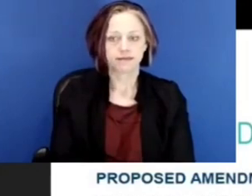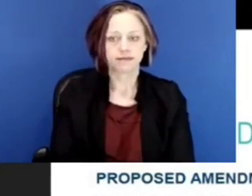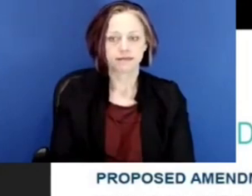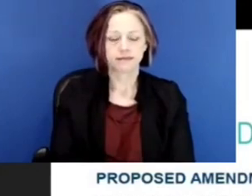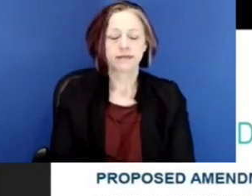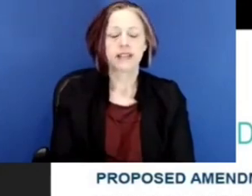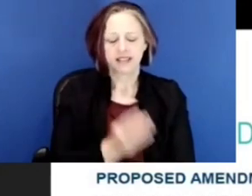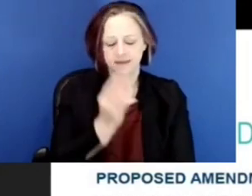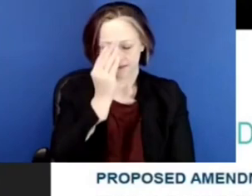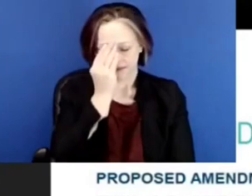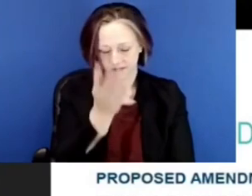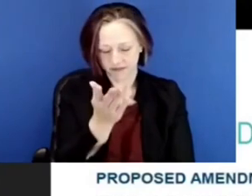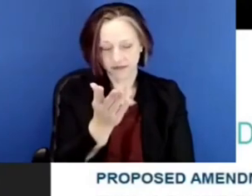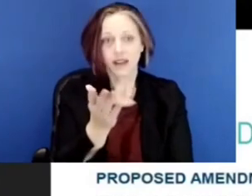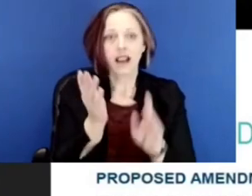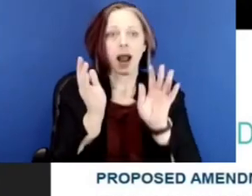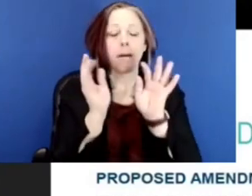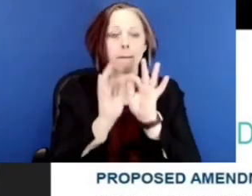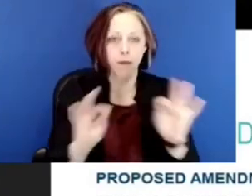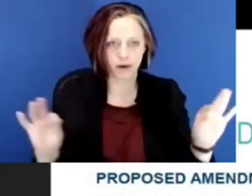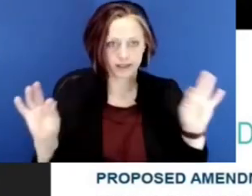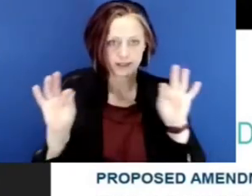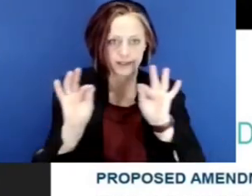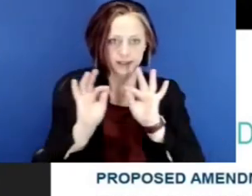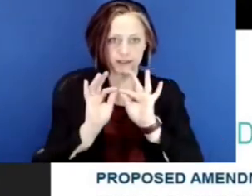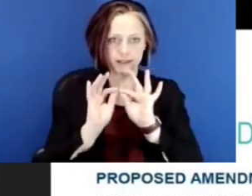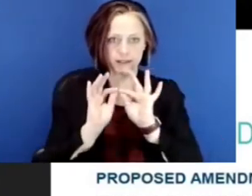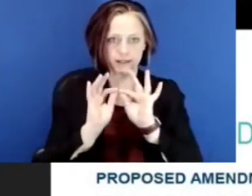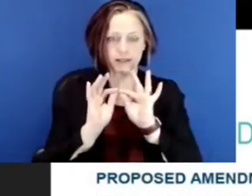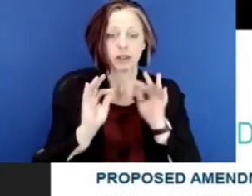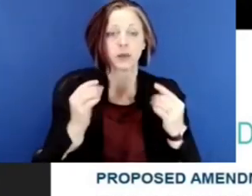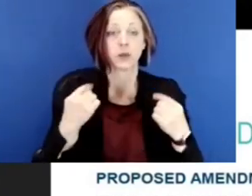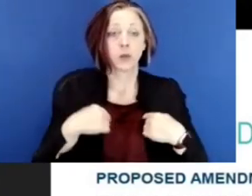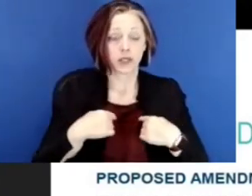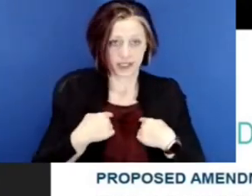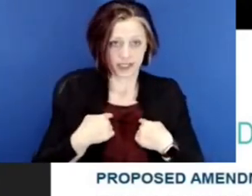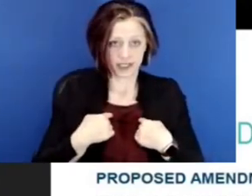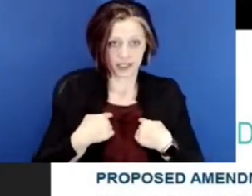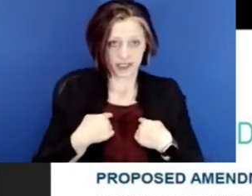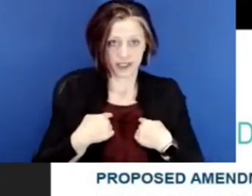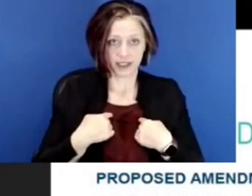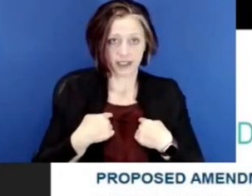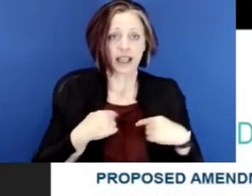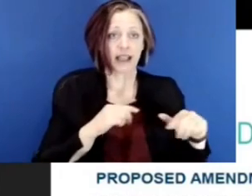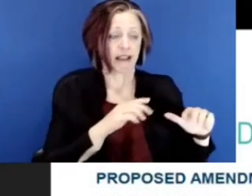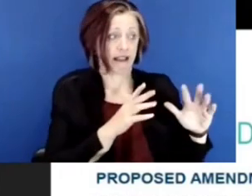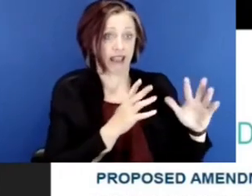that we Dr. move away from where we are today,